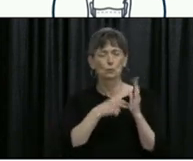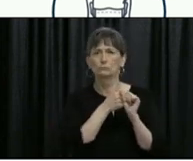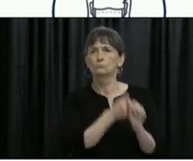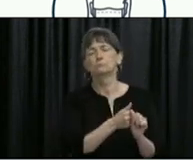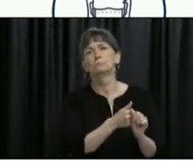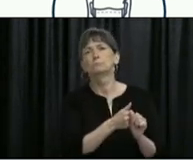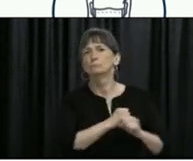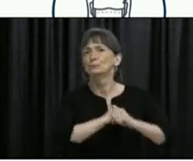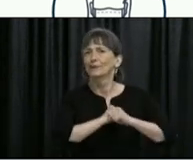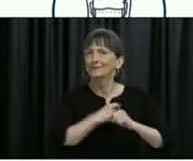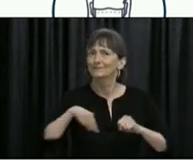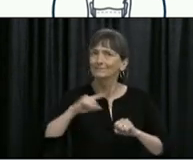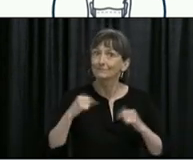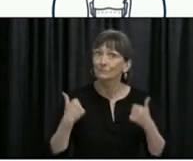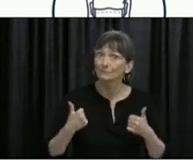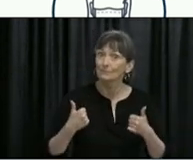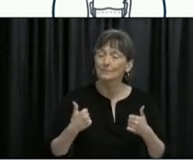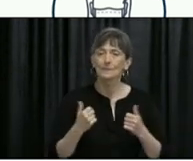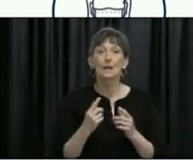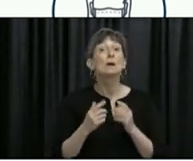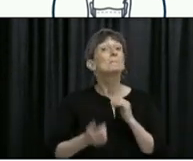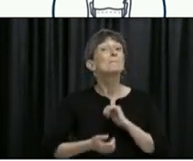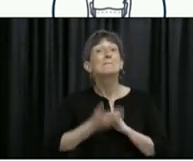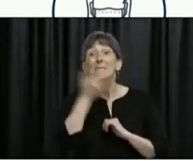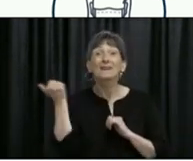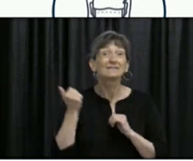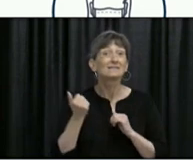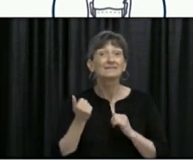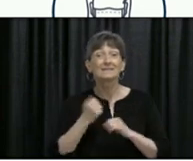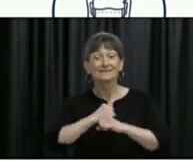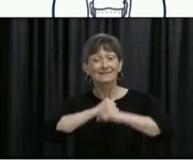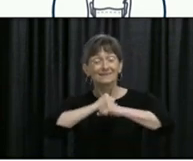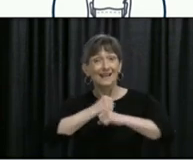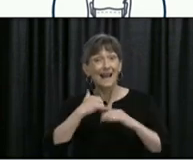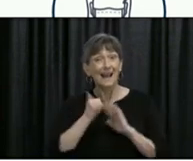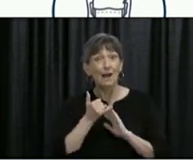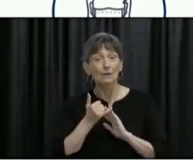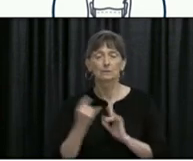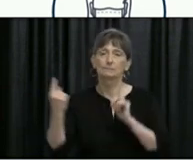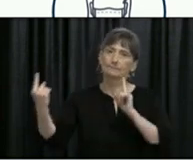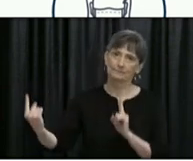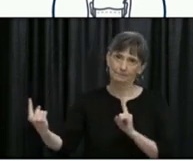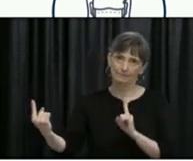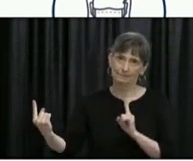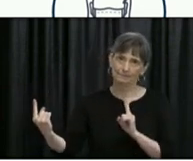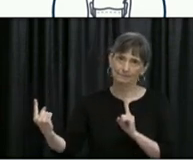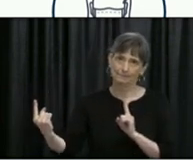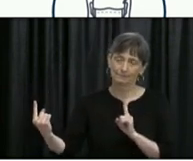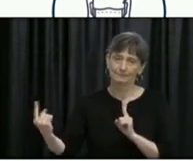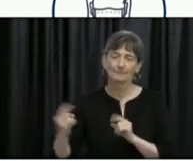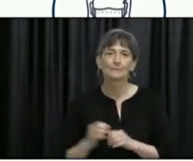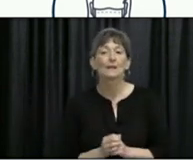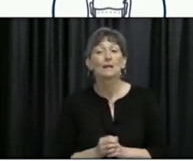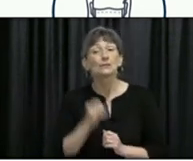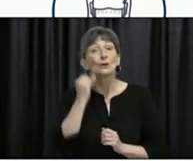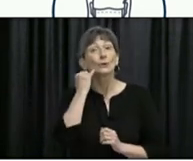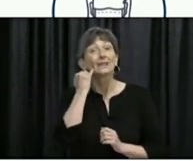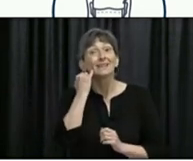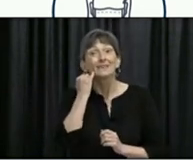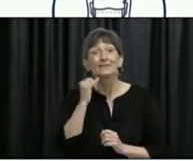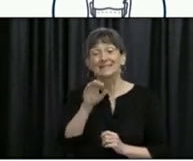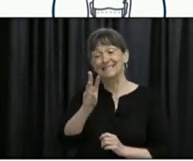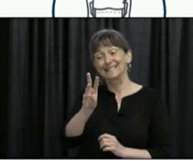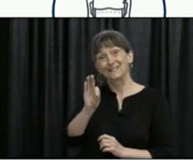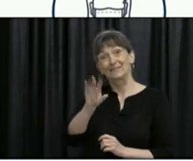Physical distancing has proven to be one of the most effective ways to prevent the spread of this virus. Therefore, if you stay six feet away